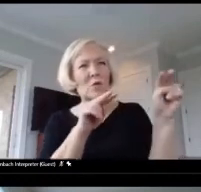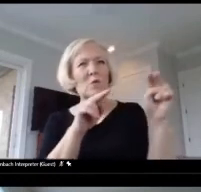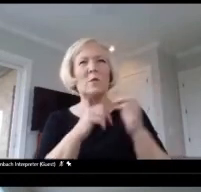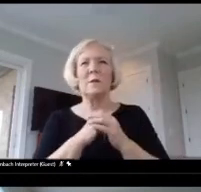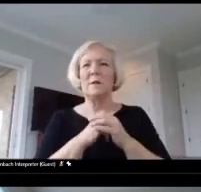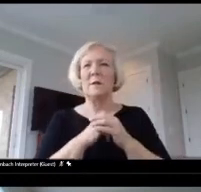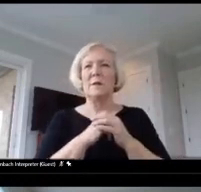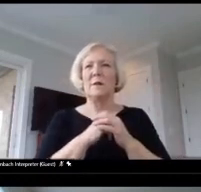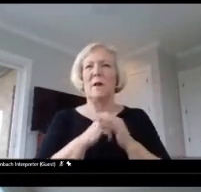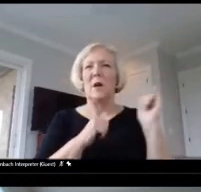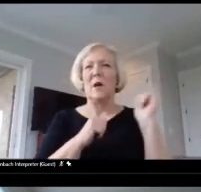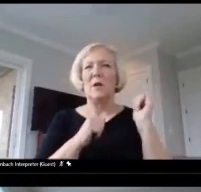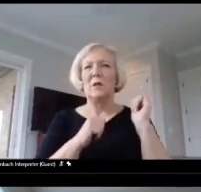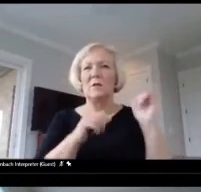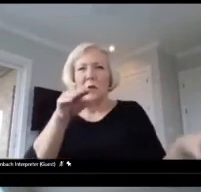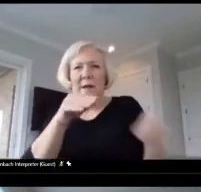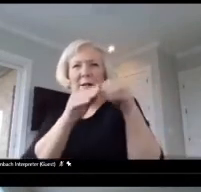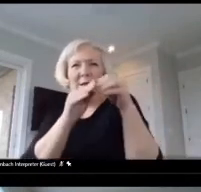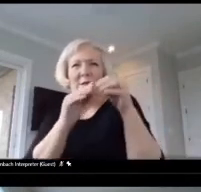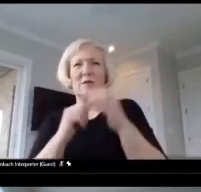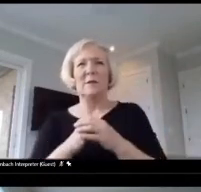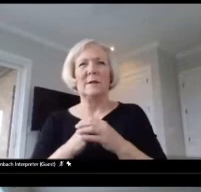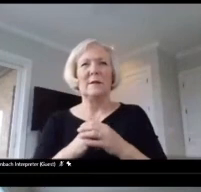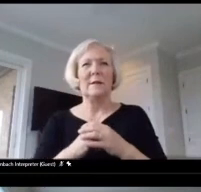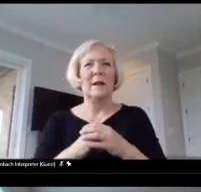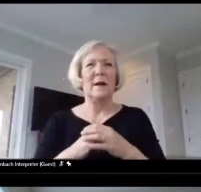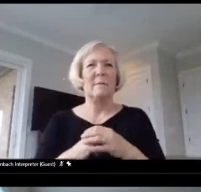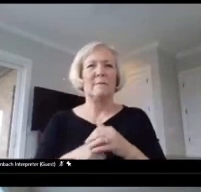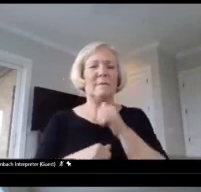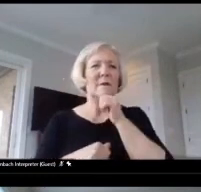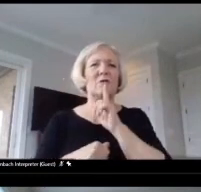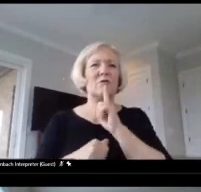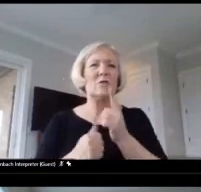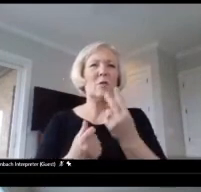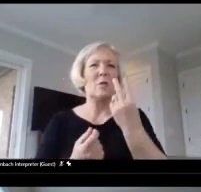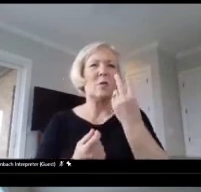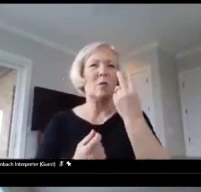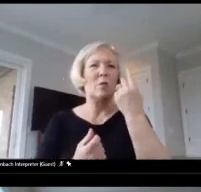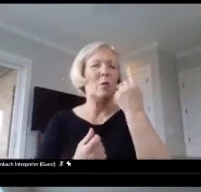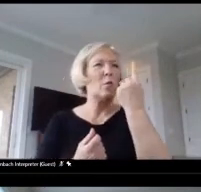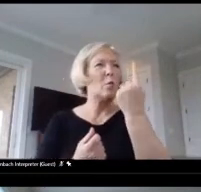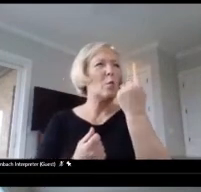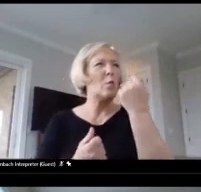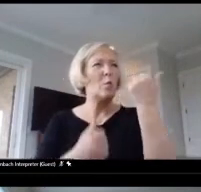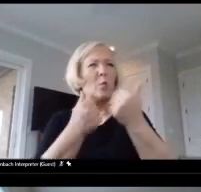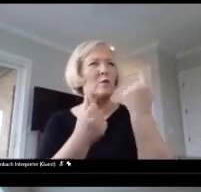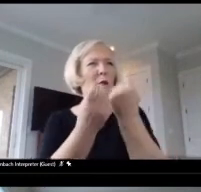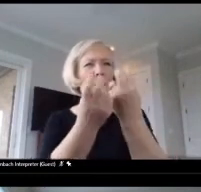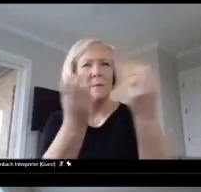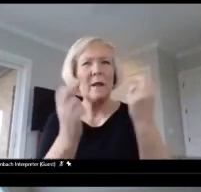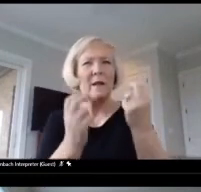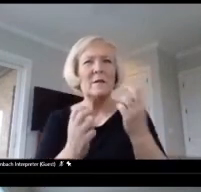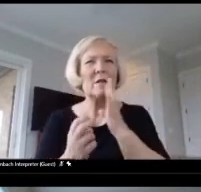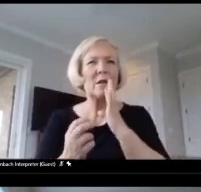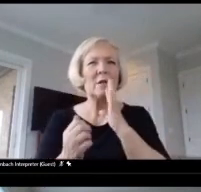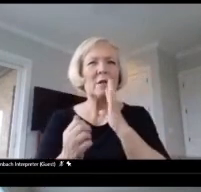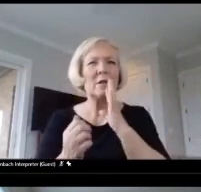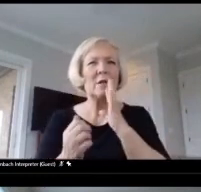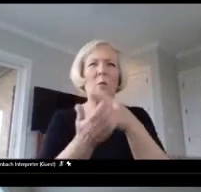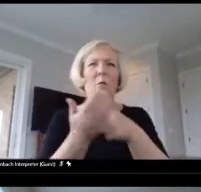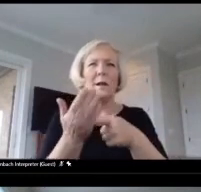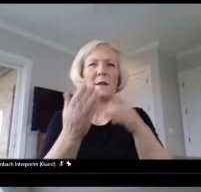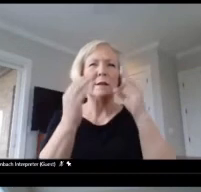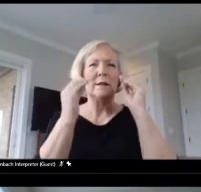piggyback on it, I'm not sure which of the panelists talked about the things that teachers should be able to know and do.